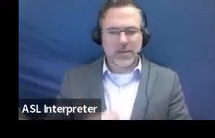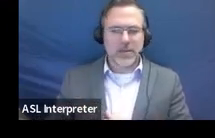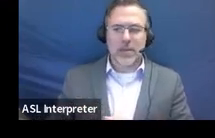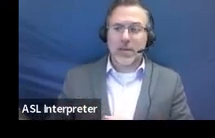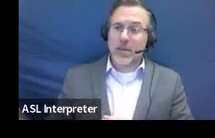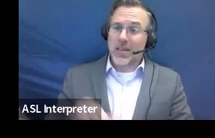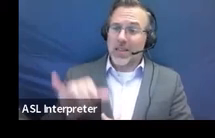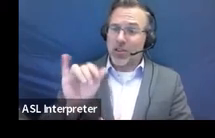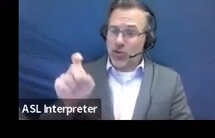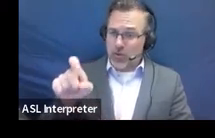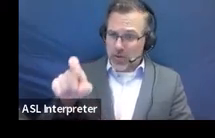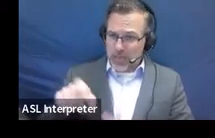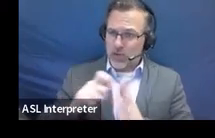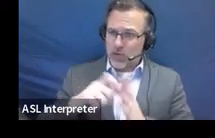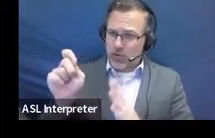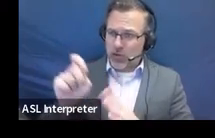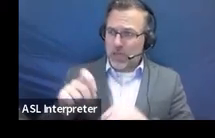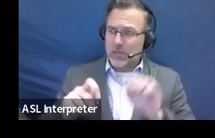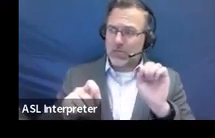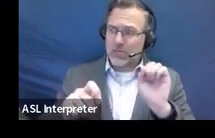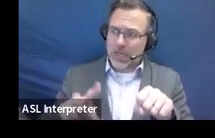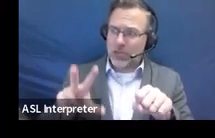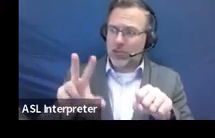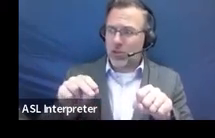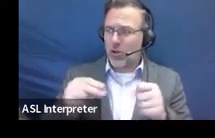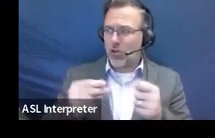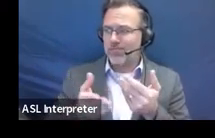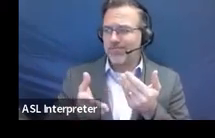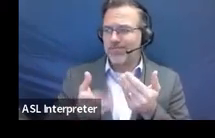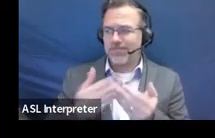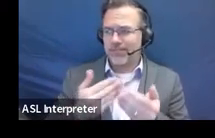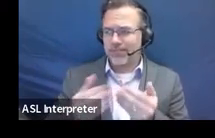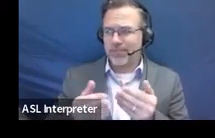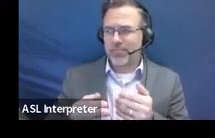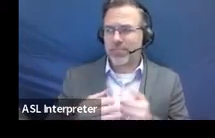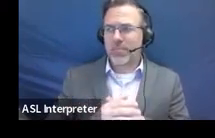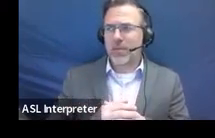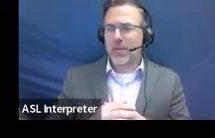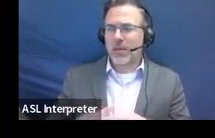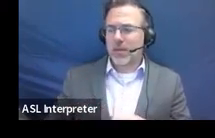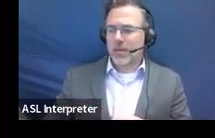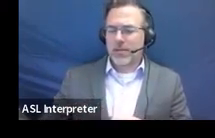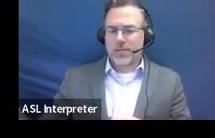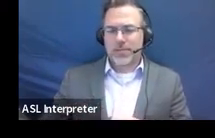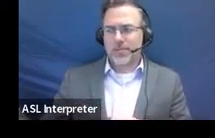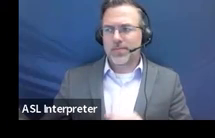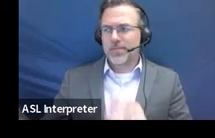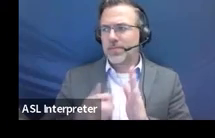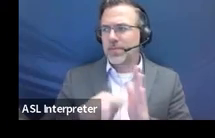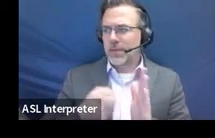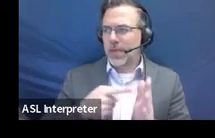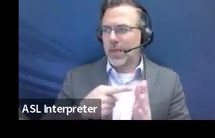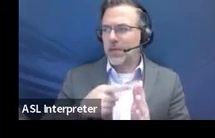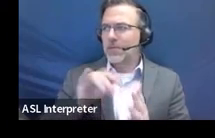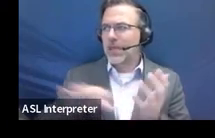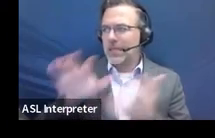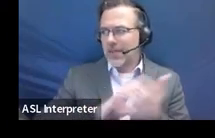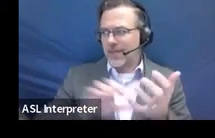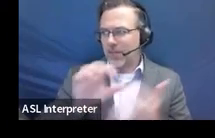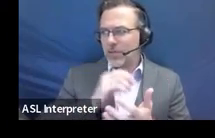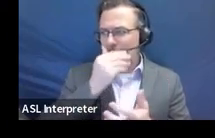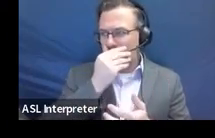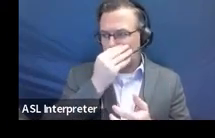you check yes or no. And I think that is sometimes confusing, because I've seen it where